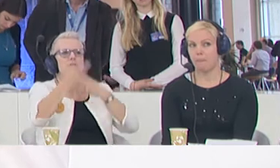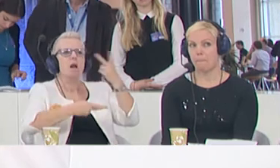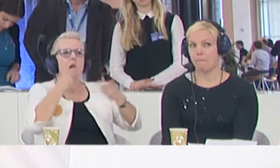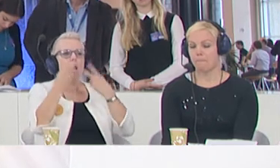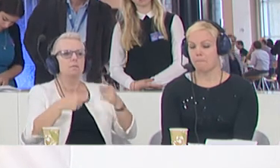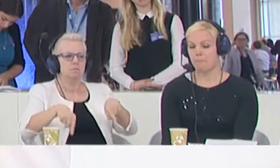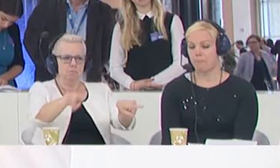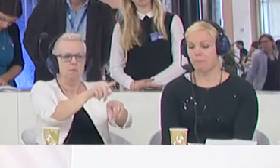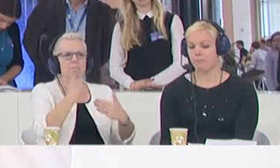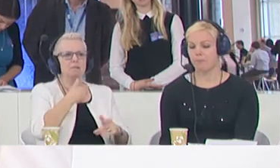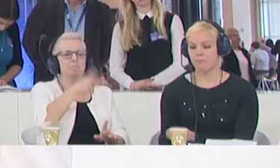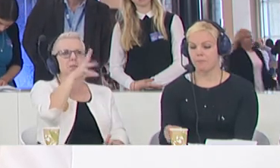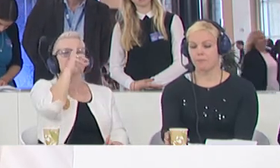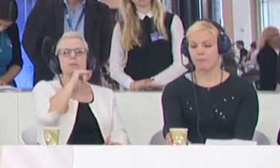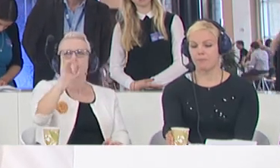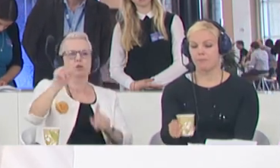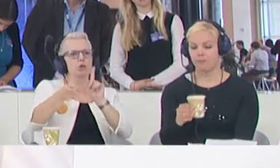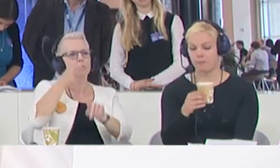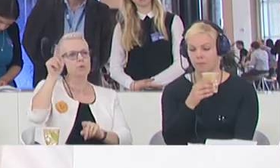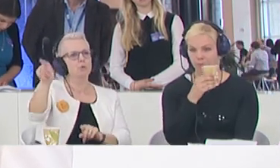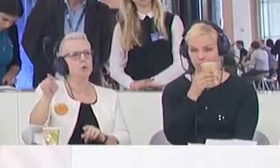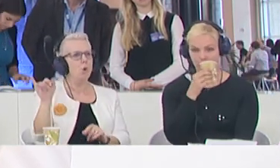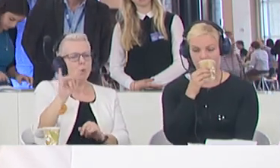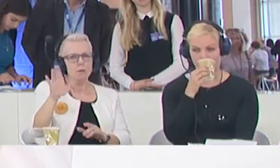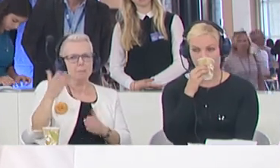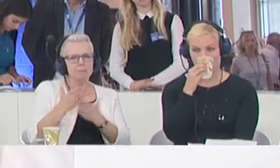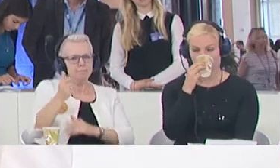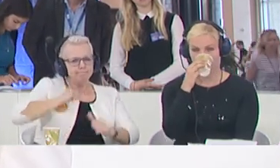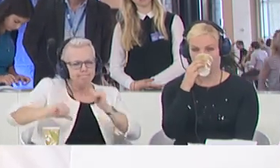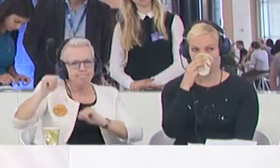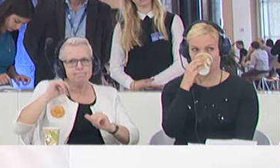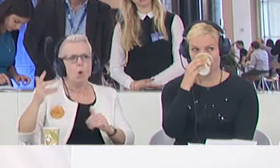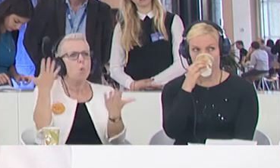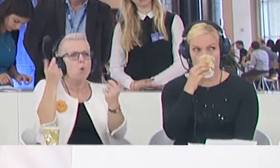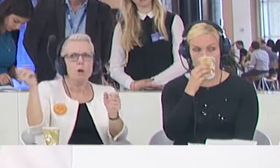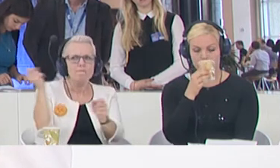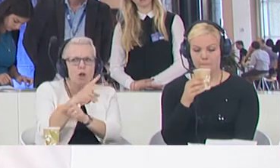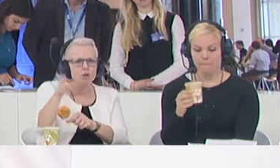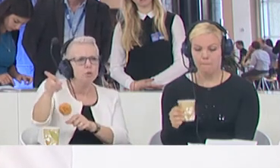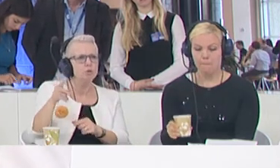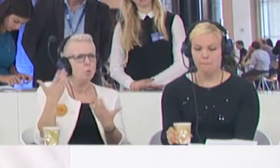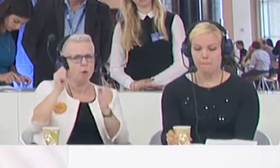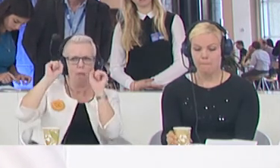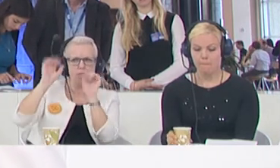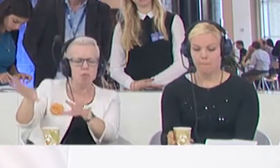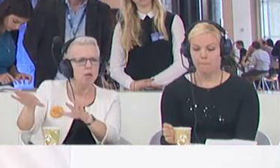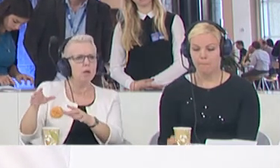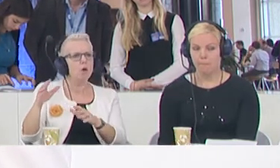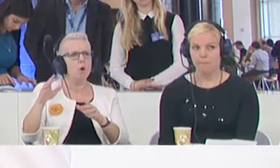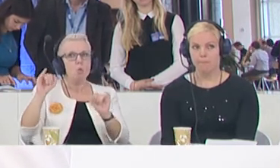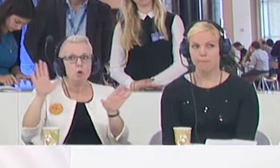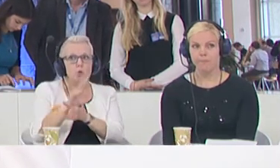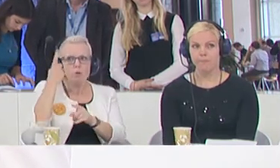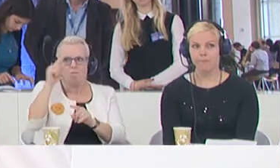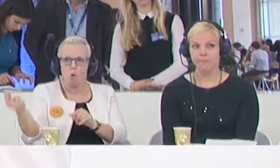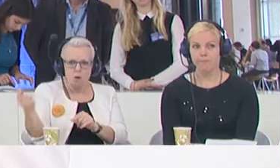understanding nowadays of what people are going through and why they're leaving, what they go through to get here